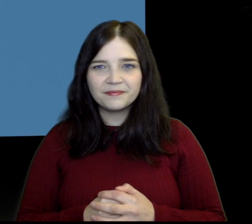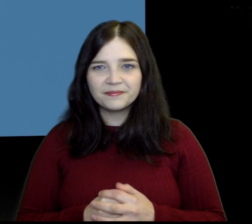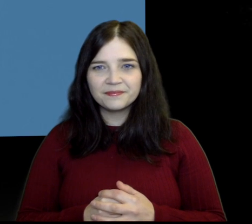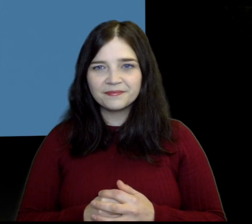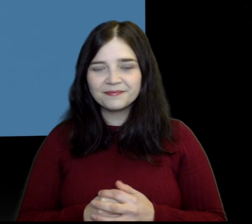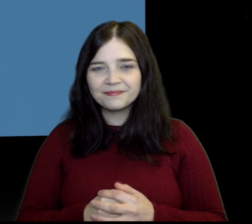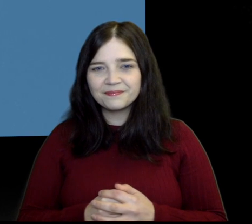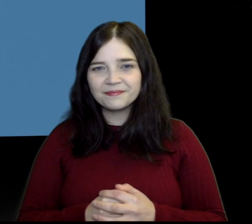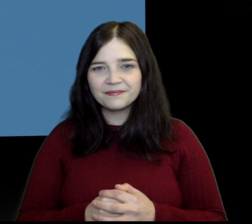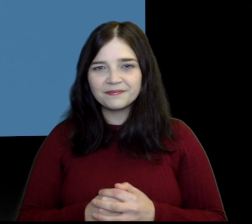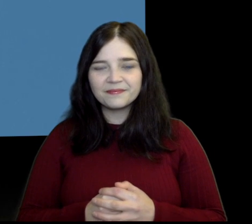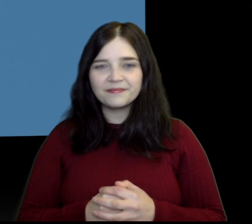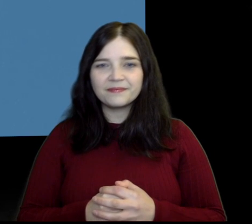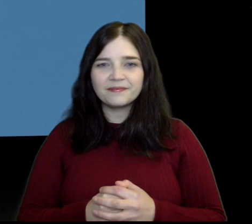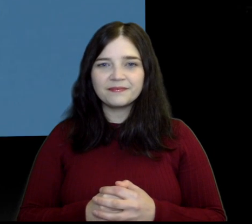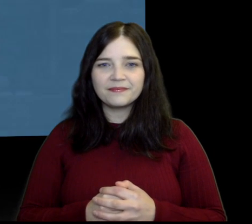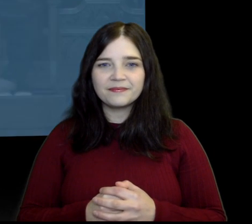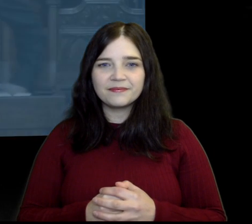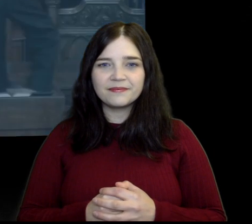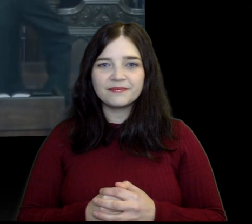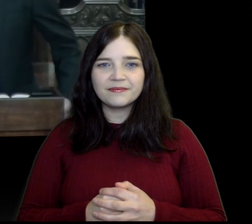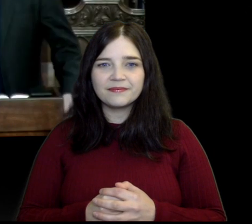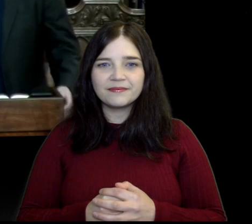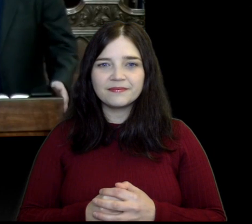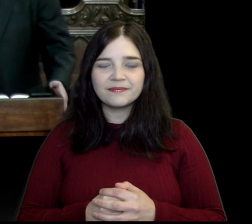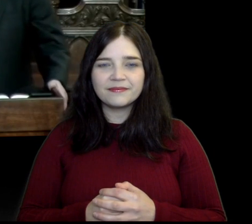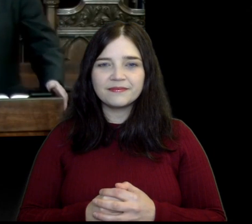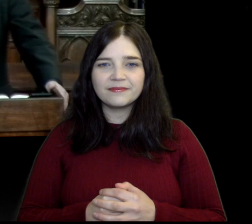wings Like eagles